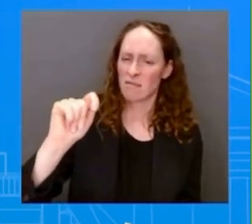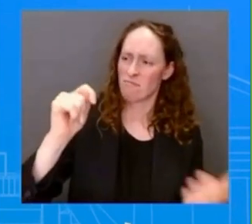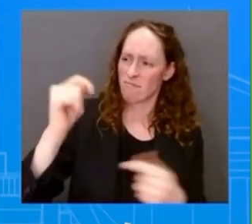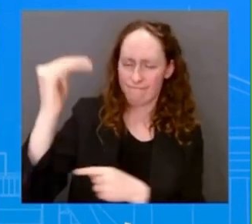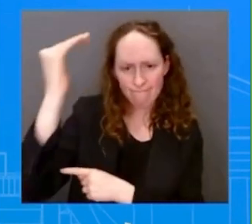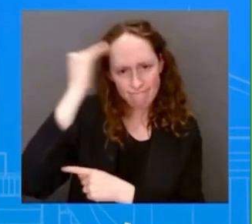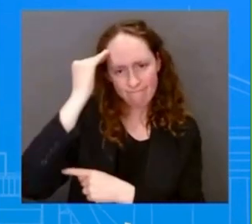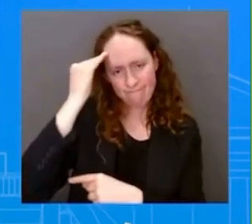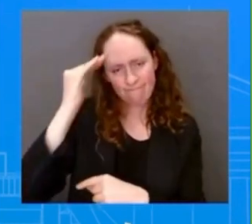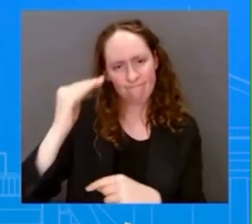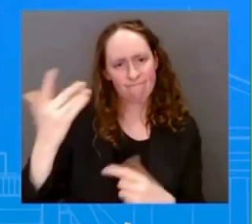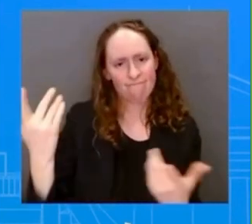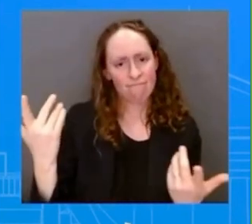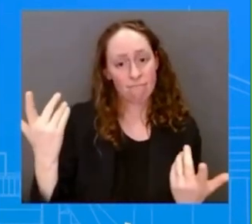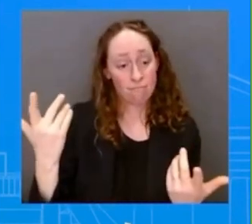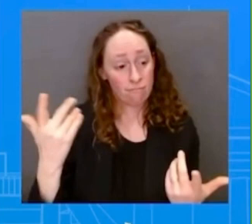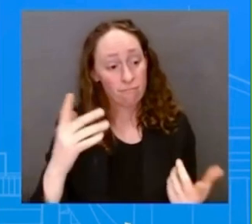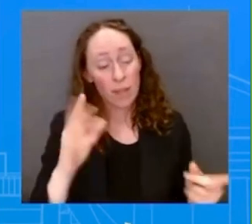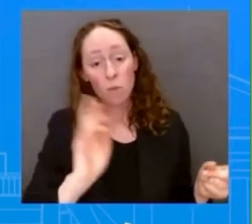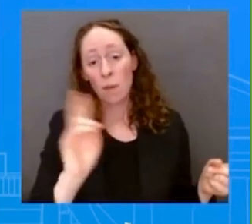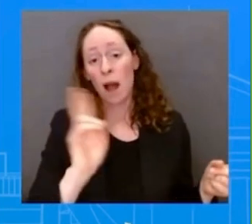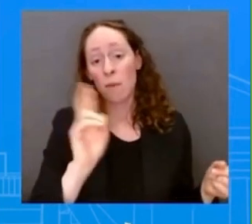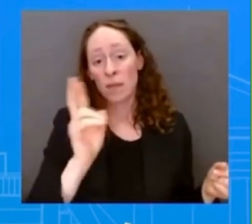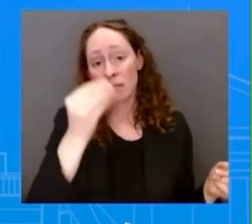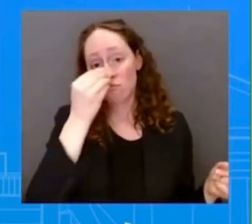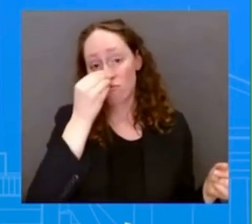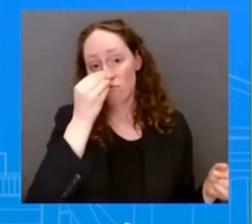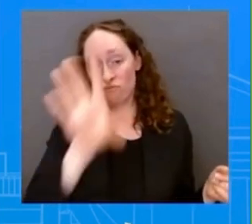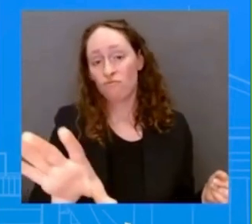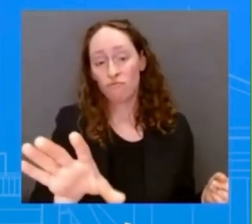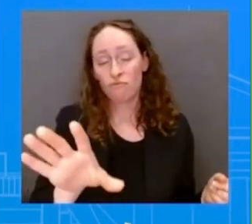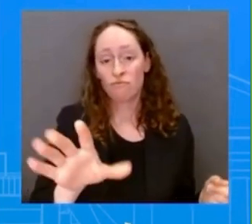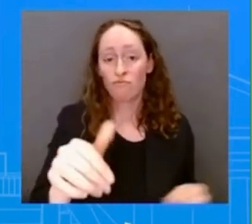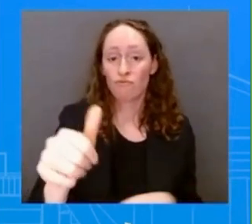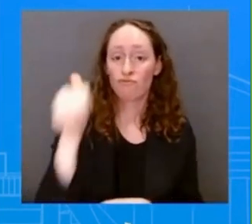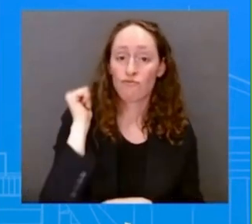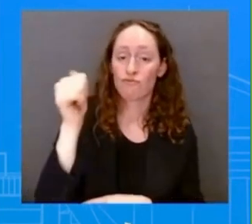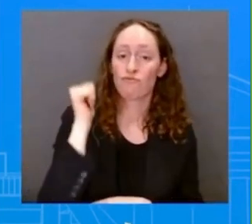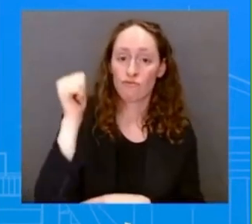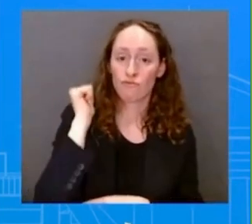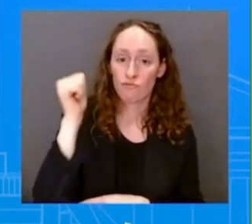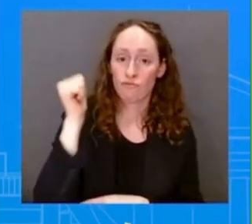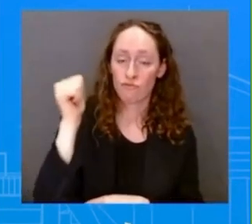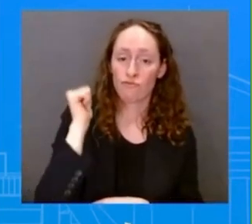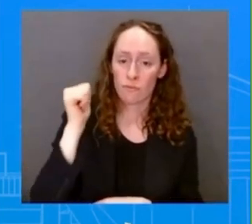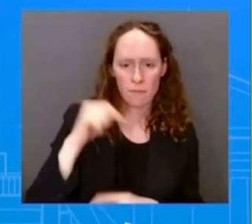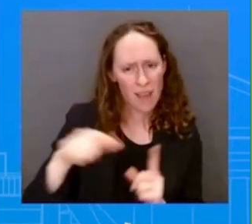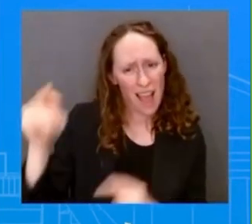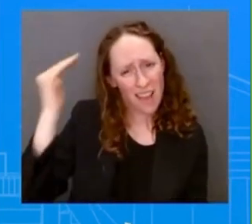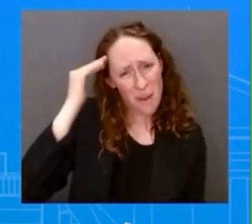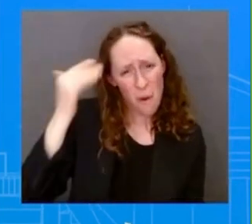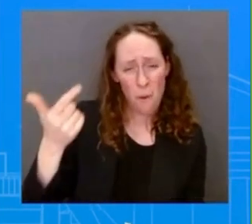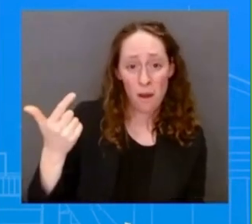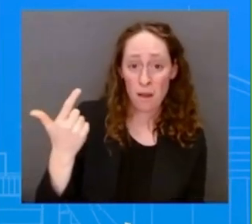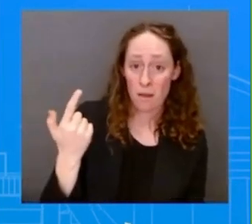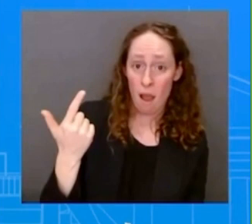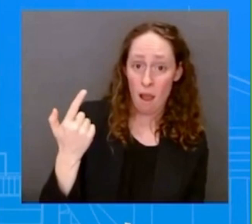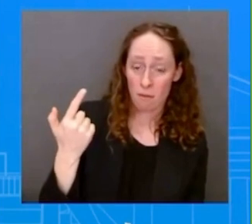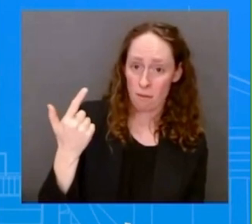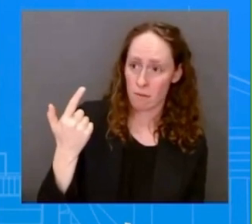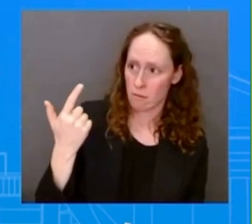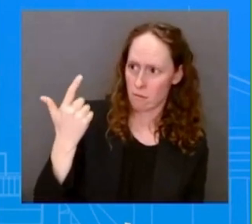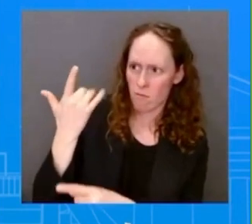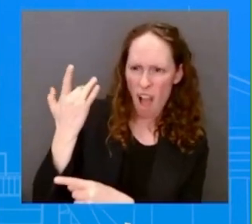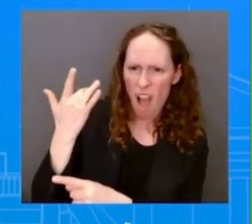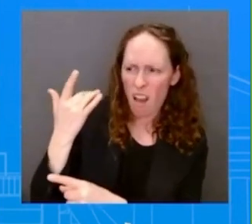as we know, is the leading cause that killing our kids. And they refuse, they refuse to show some courage and do